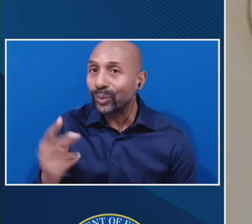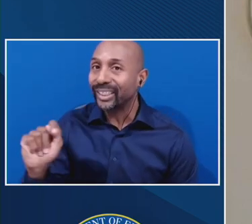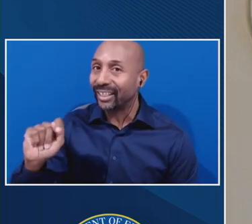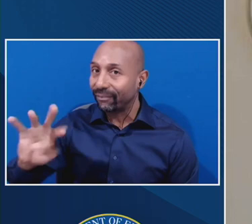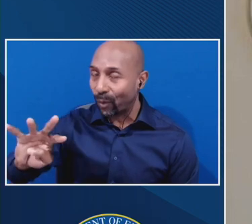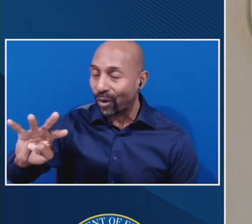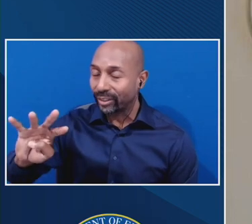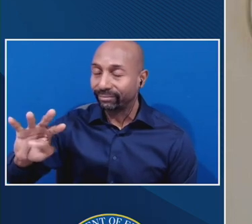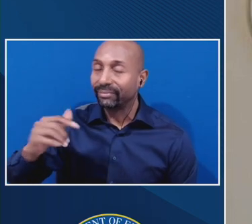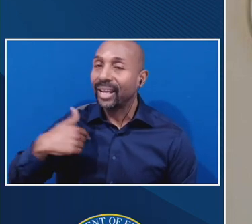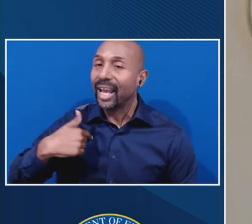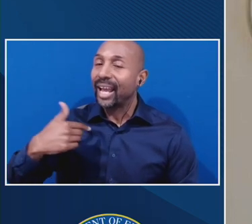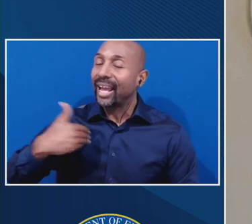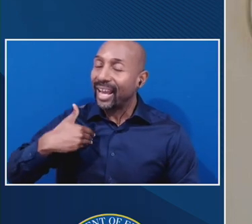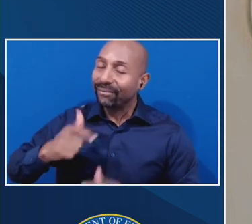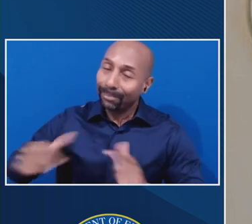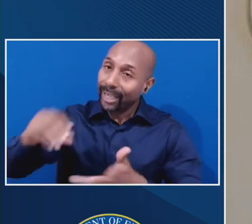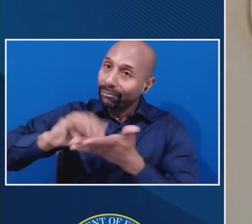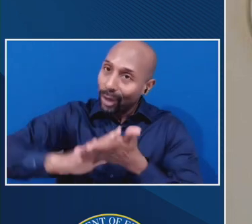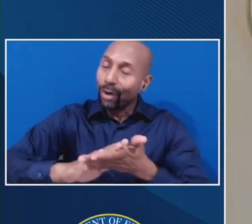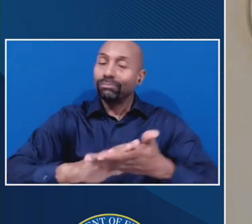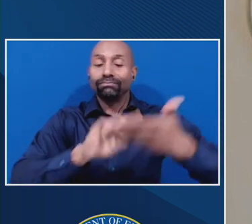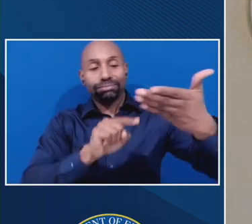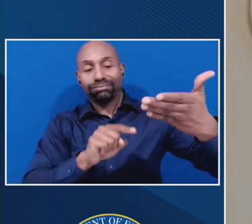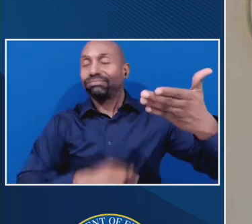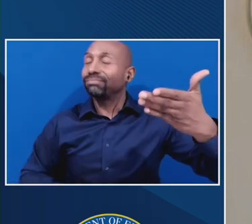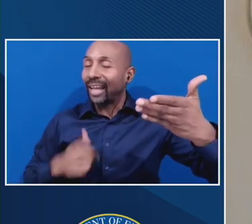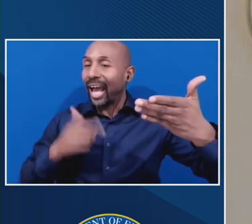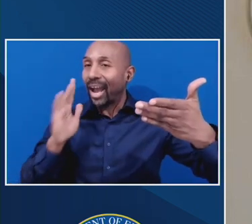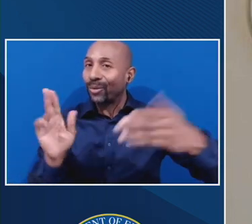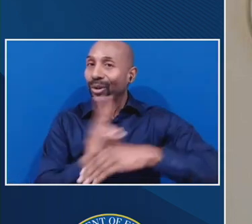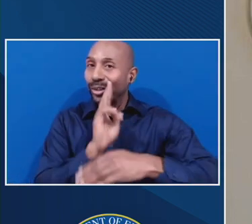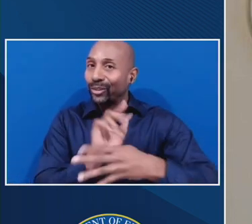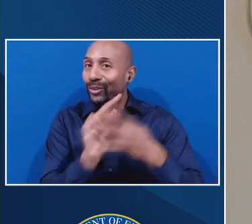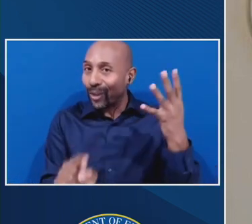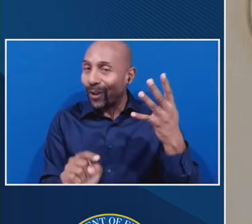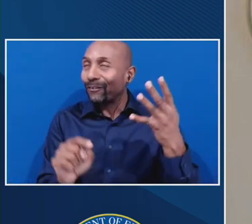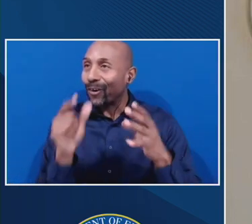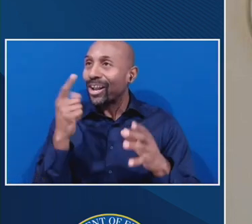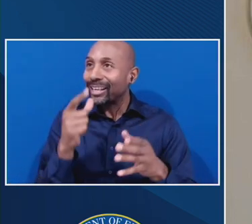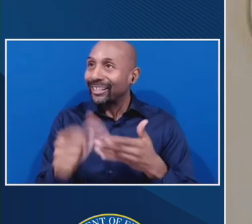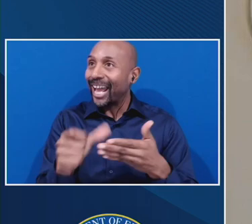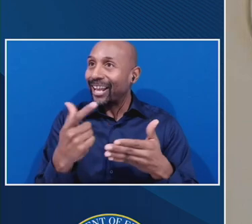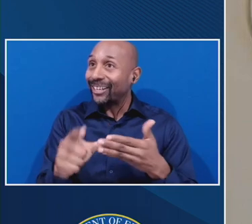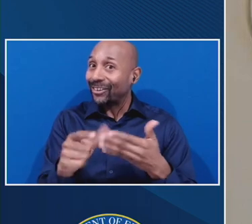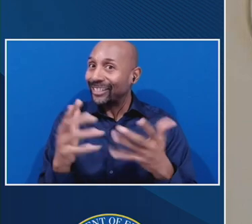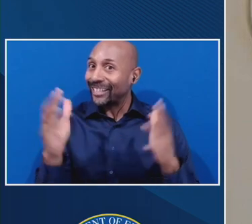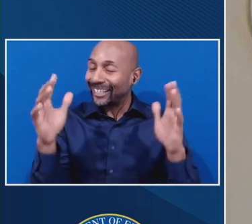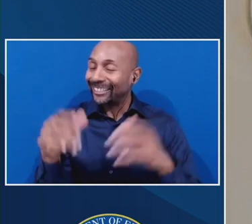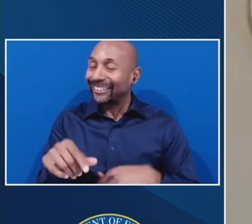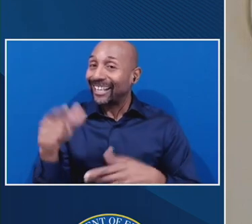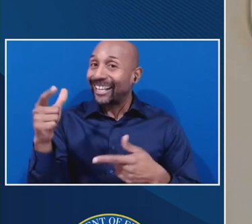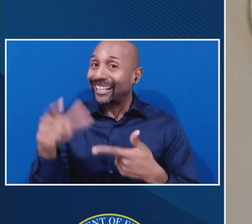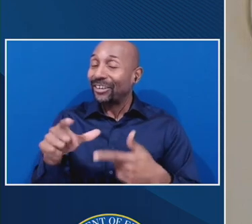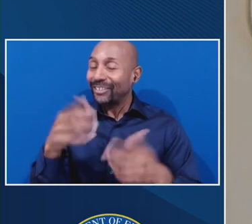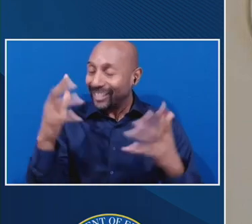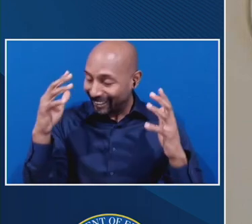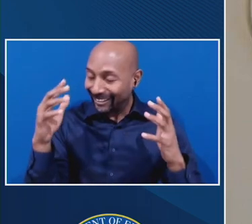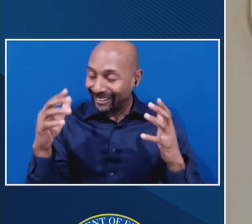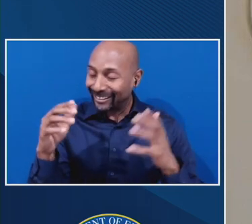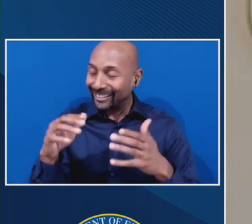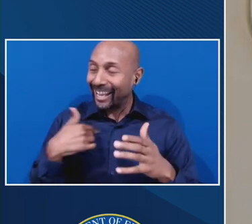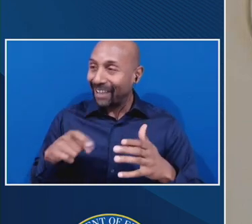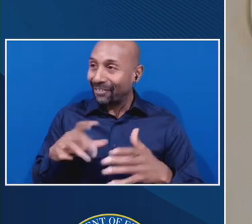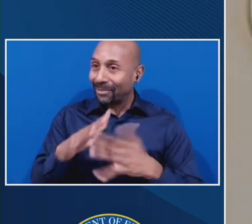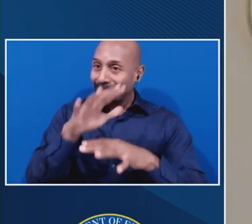big note about that. So, I don't say anything other than those four letters as I get used to it. Um, so we will